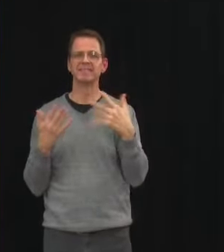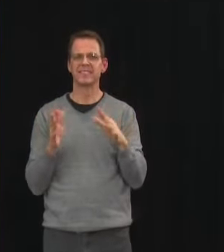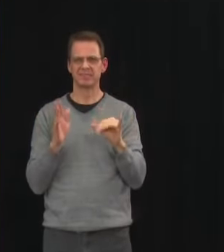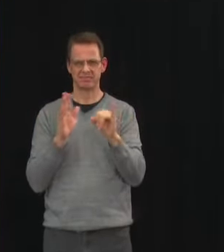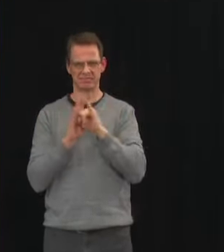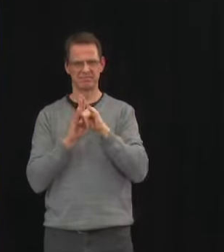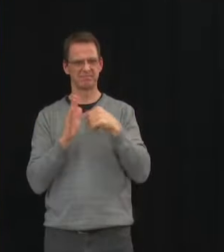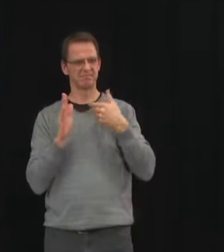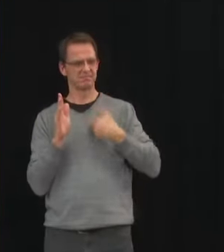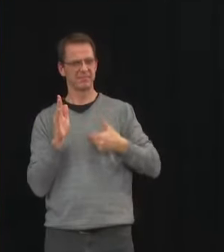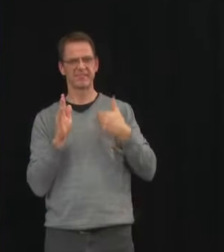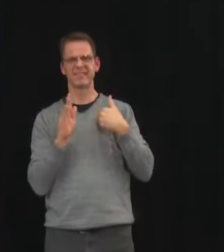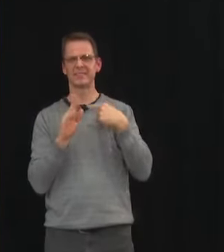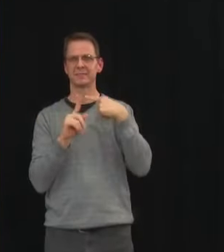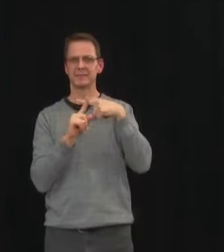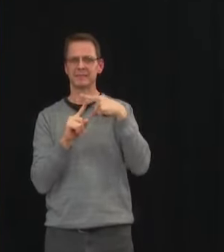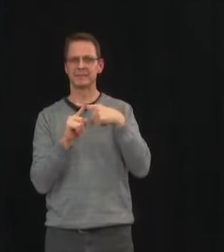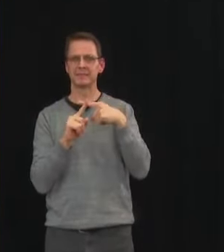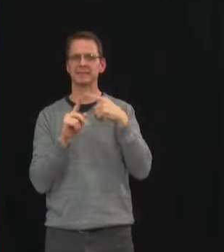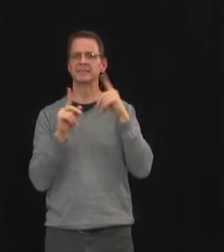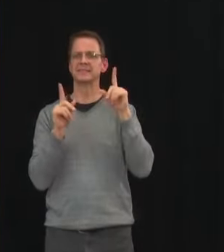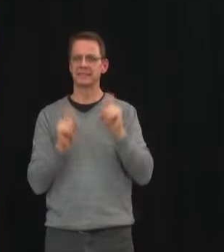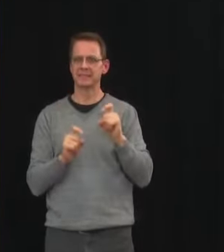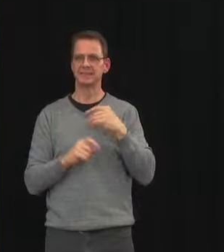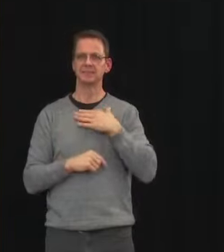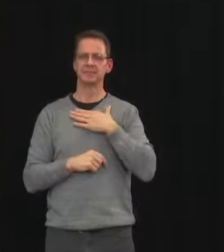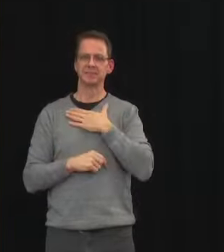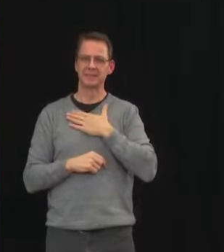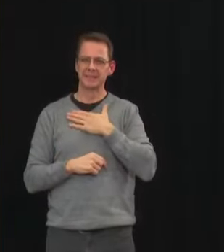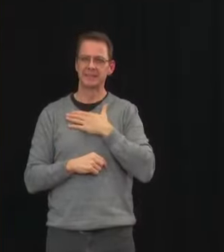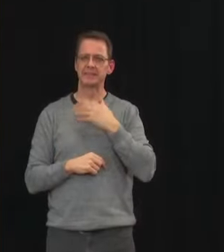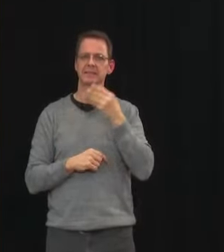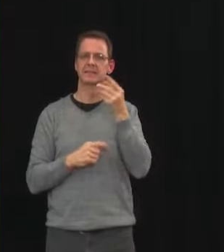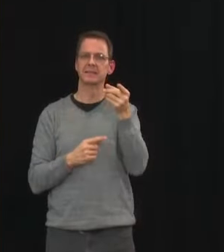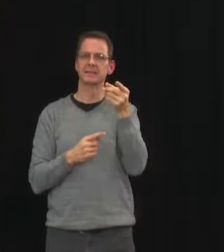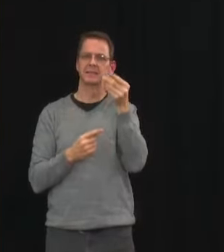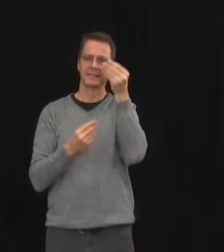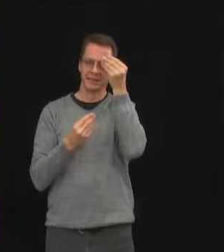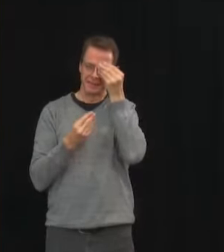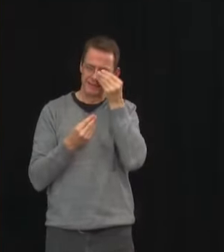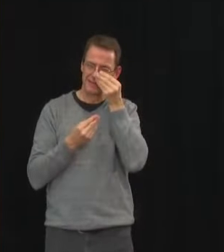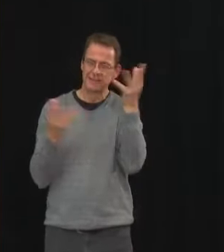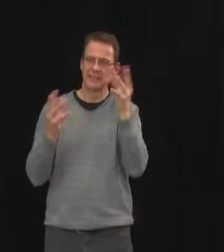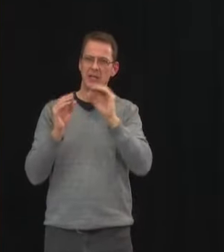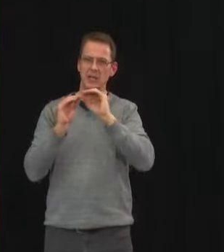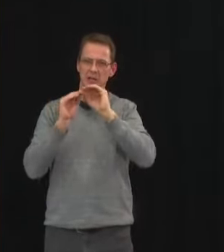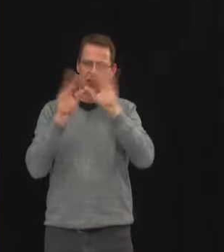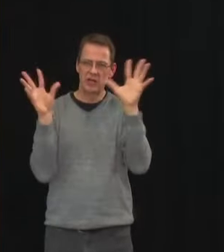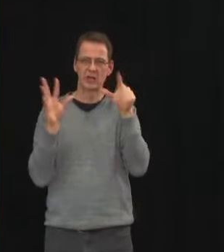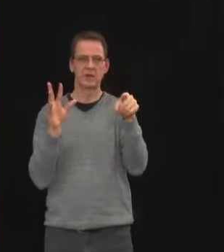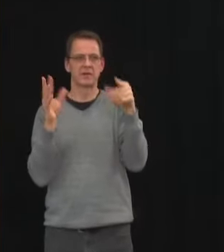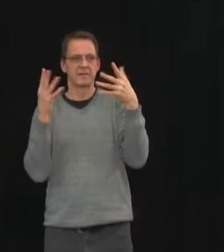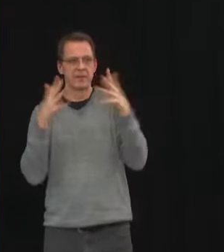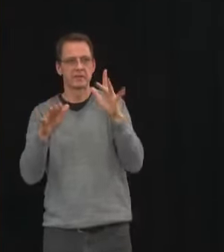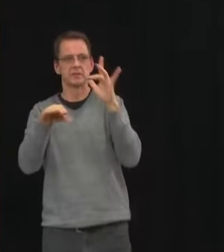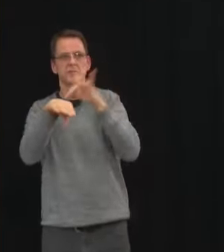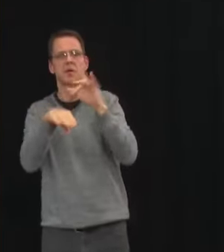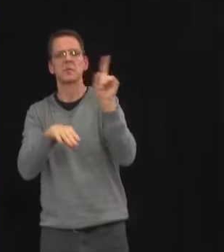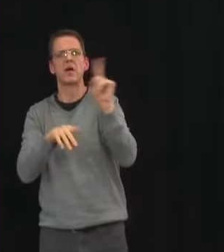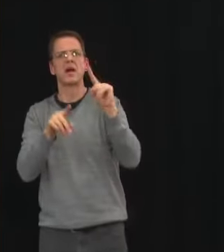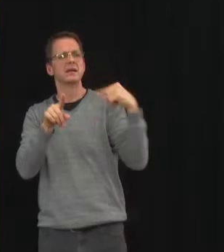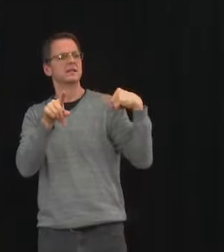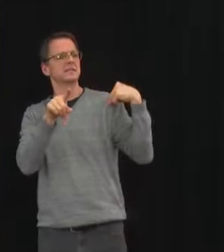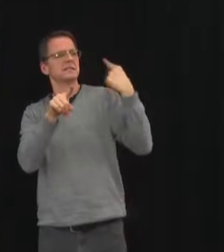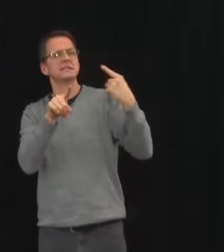contact tracers to provide all the accurate information about what activities took place so that we can prevent further spread and have a better